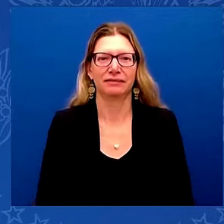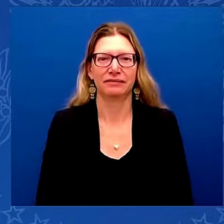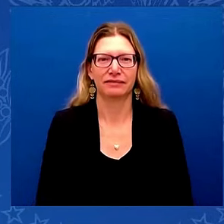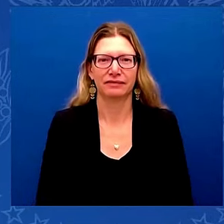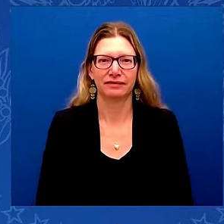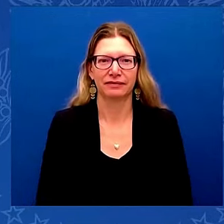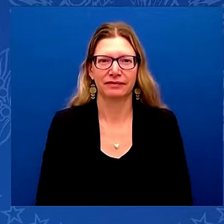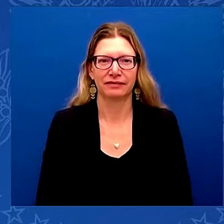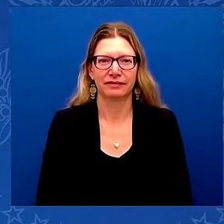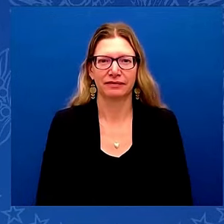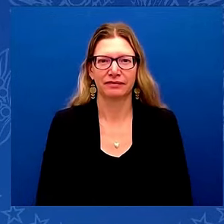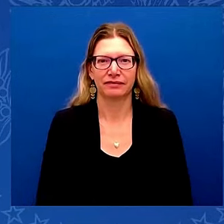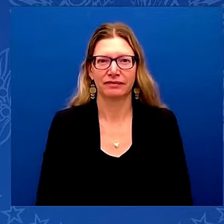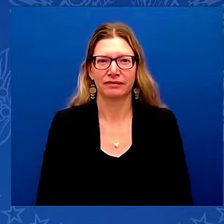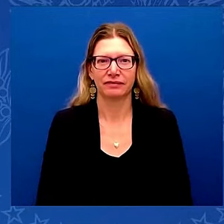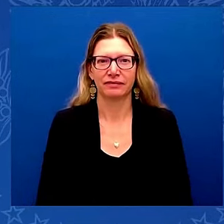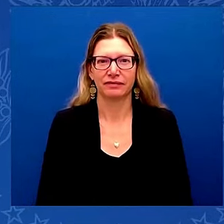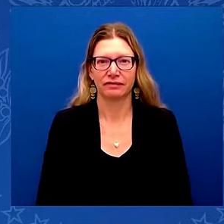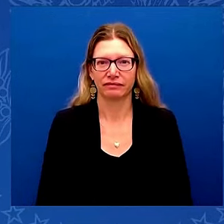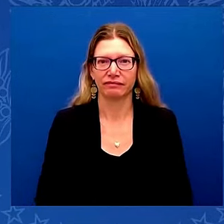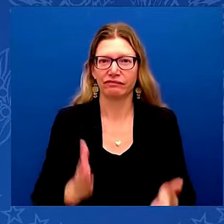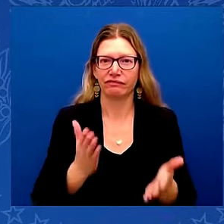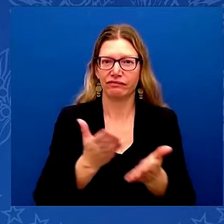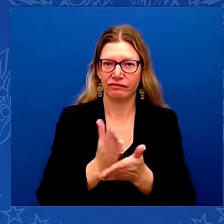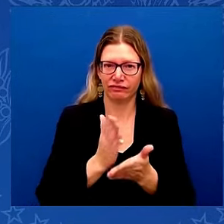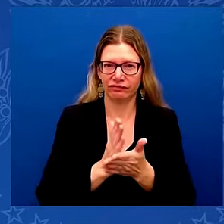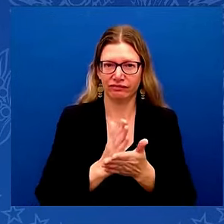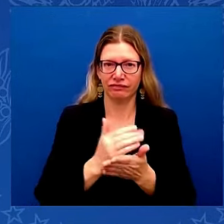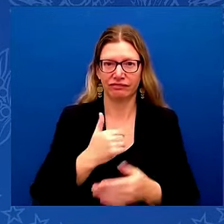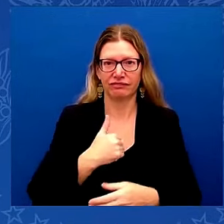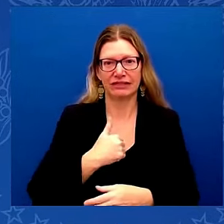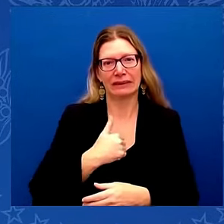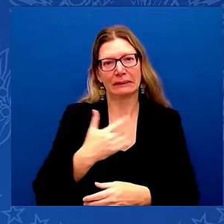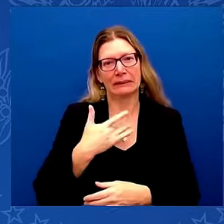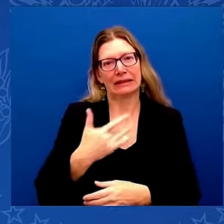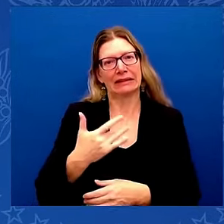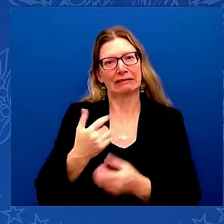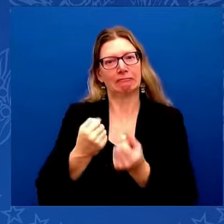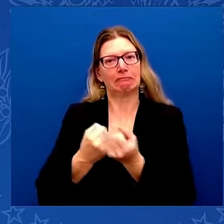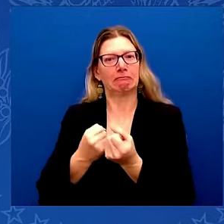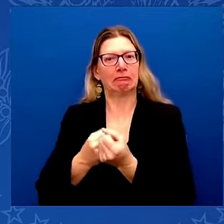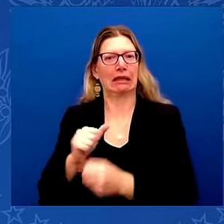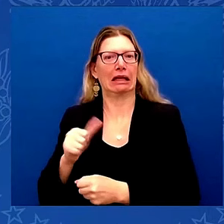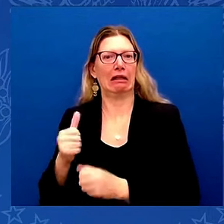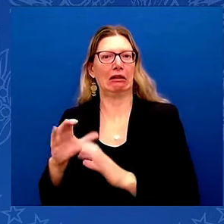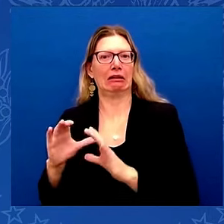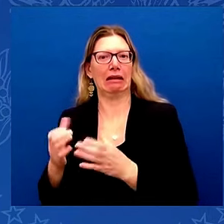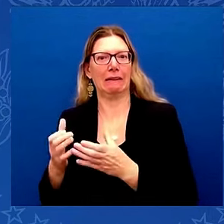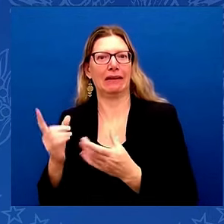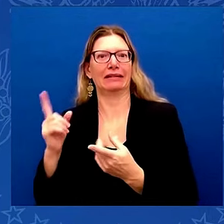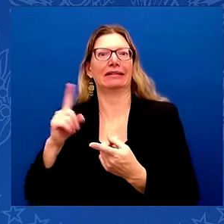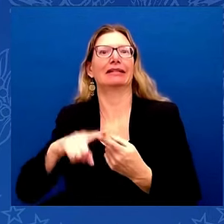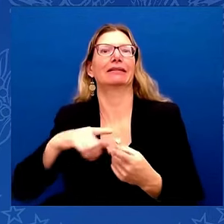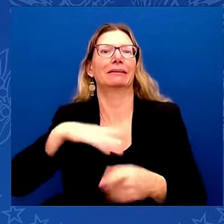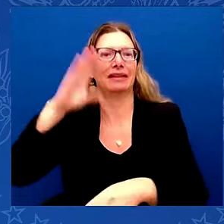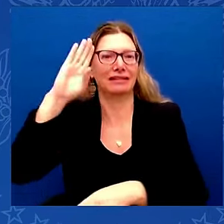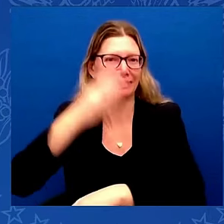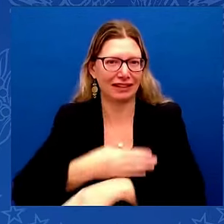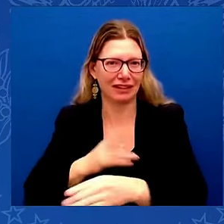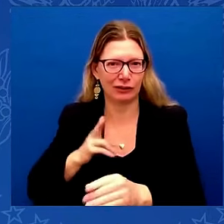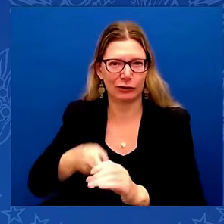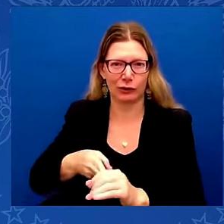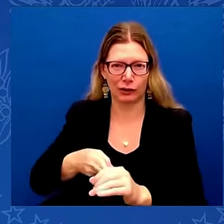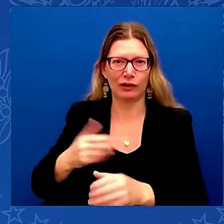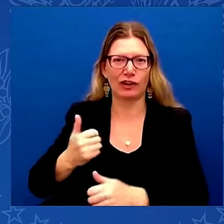I occasionally used to root for another club until my son joined the United States Army, spent a year in Iraq, became a major,